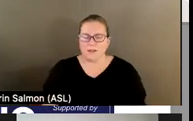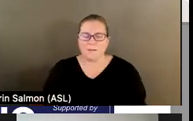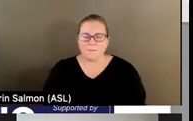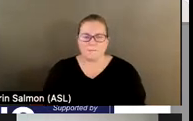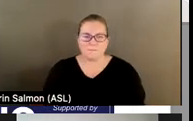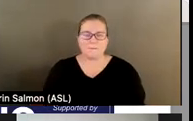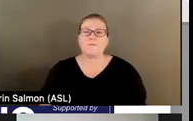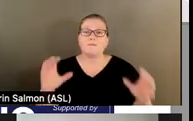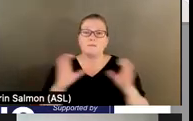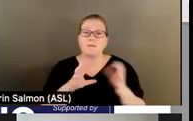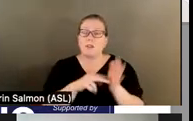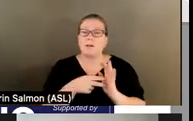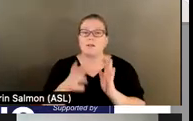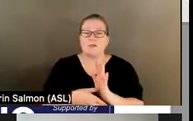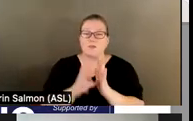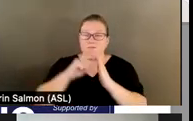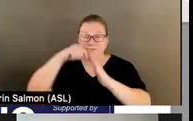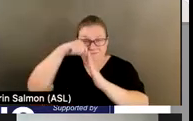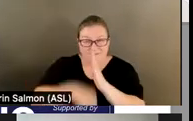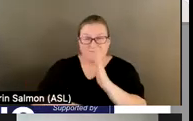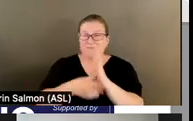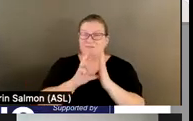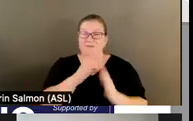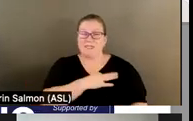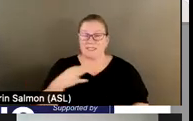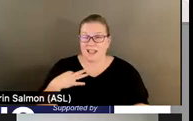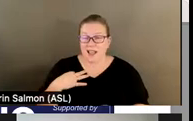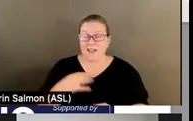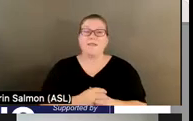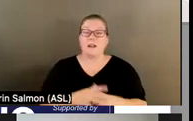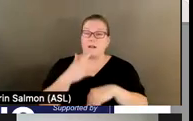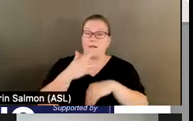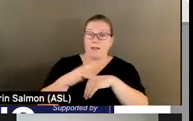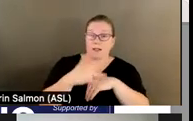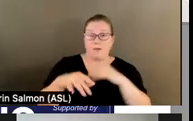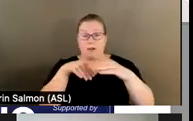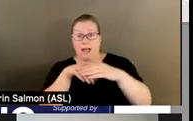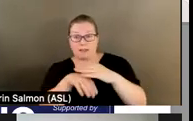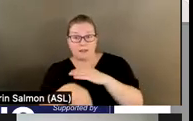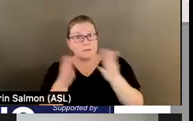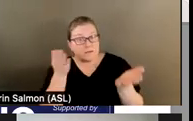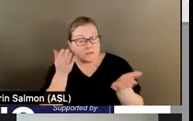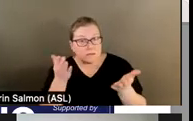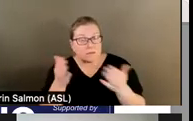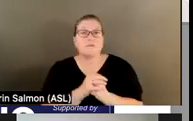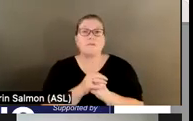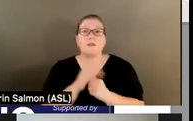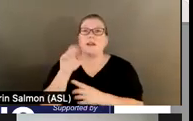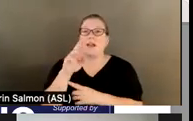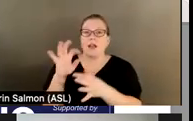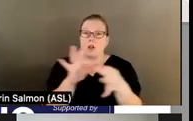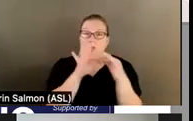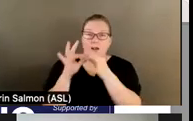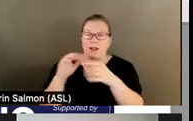involves a review in-depth of staffing, availability and accessibility of services, care coordination practices,